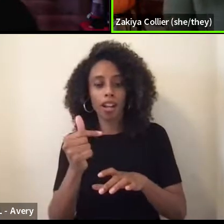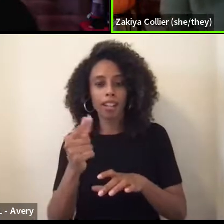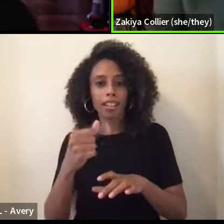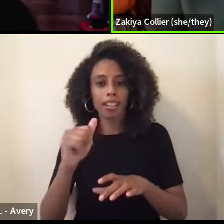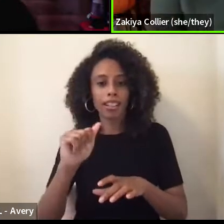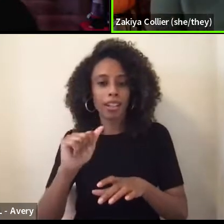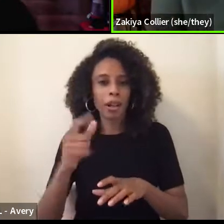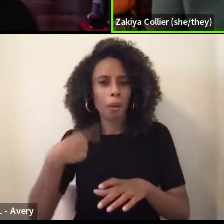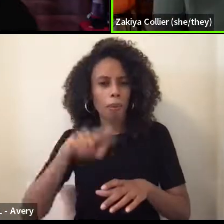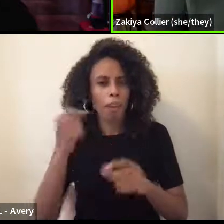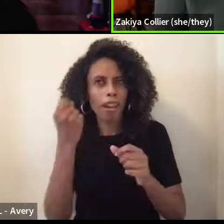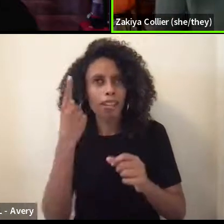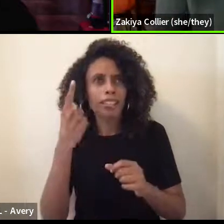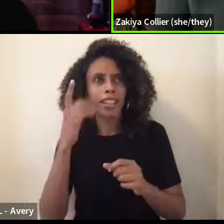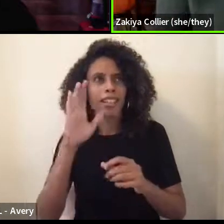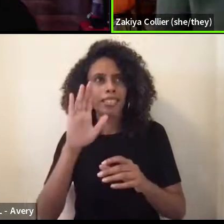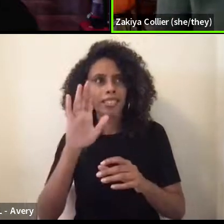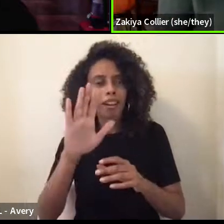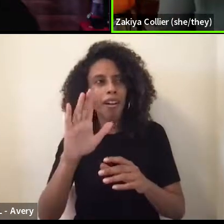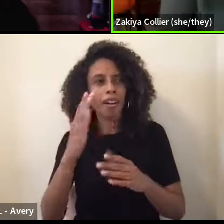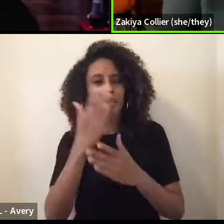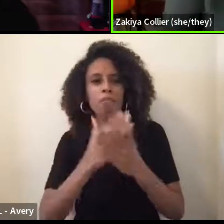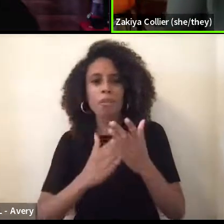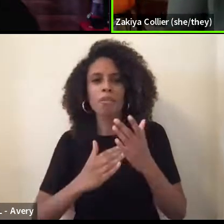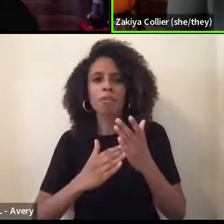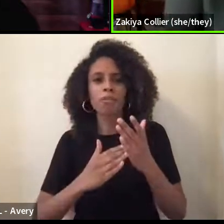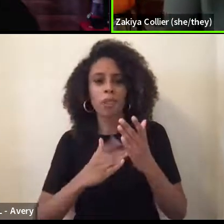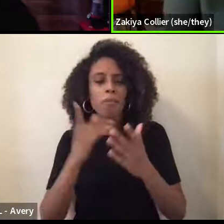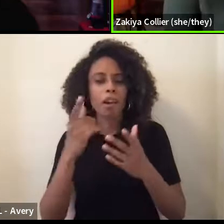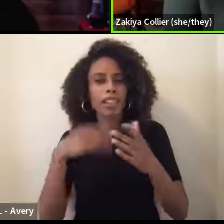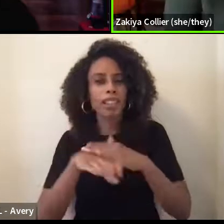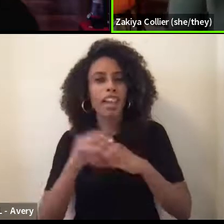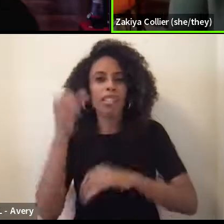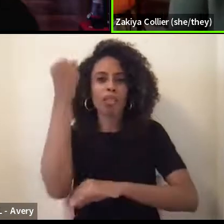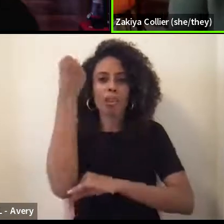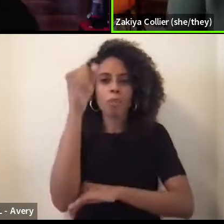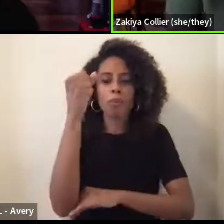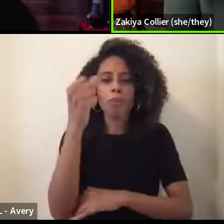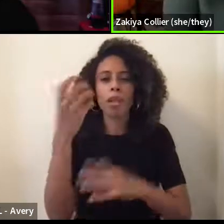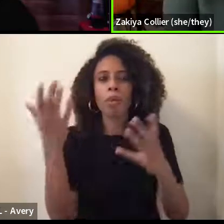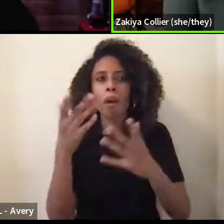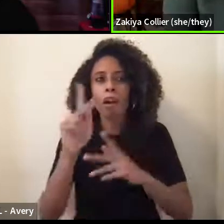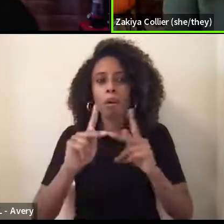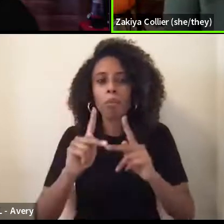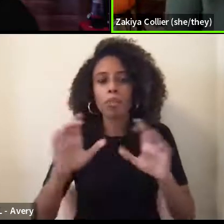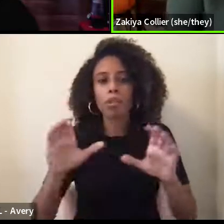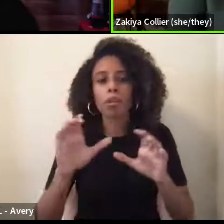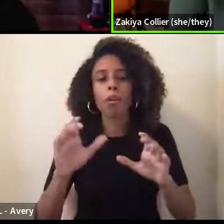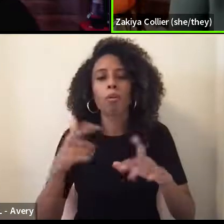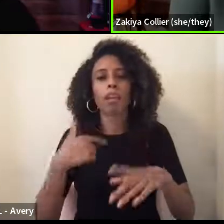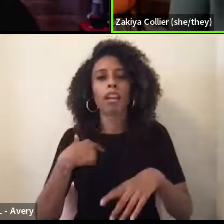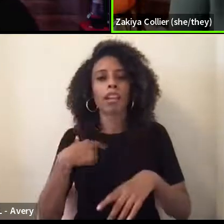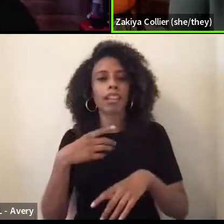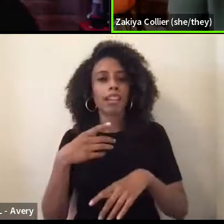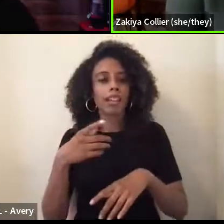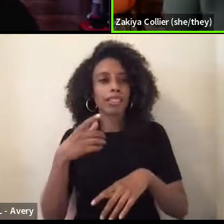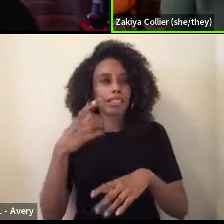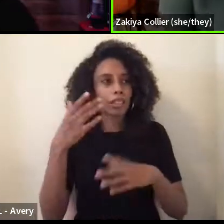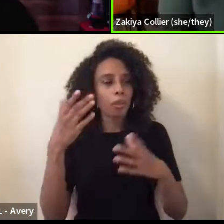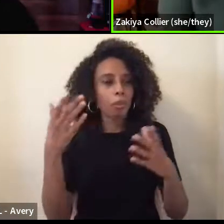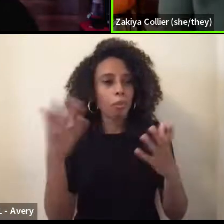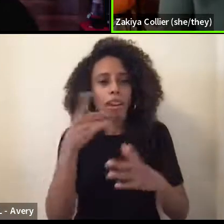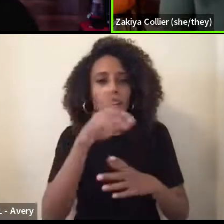we also want to know like what people do to stay sane and what are their practices and like, how do they spend their time